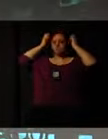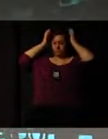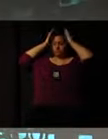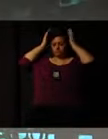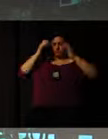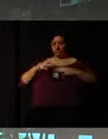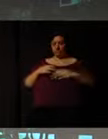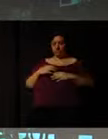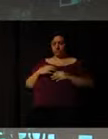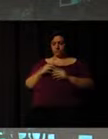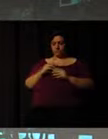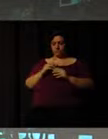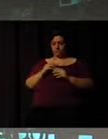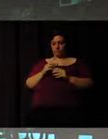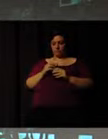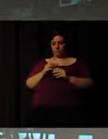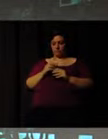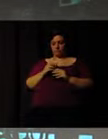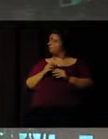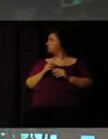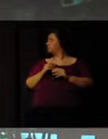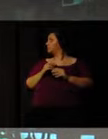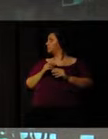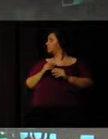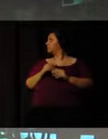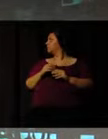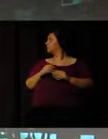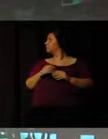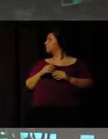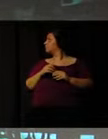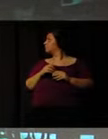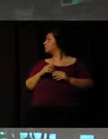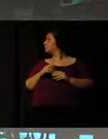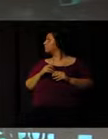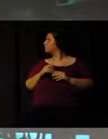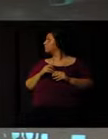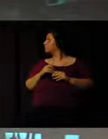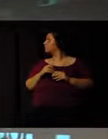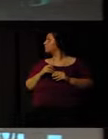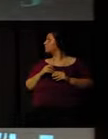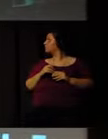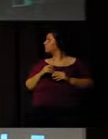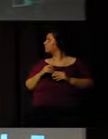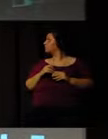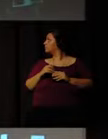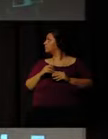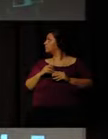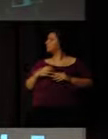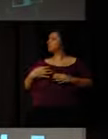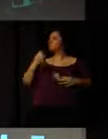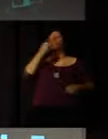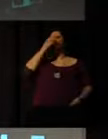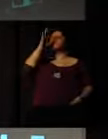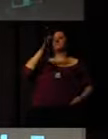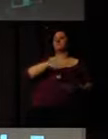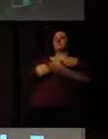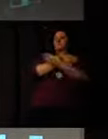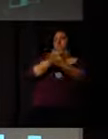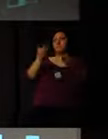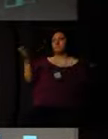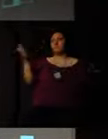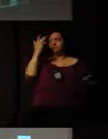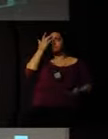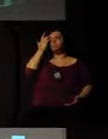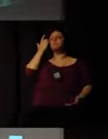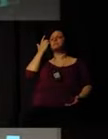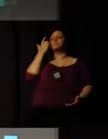Good afternoon, ladies and gentlemen. Alan this is